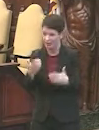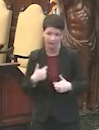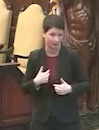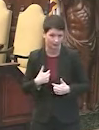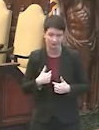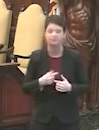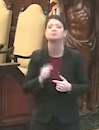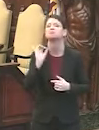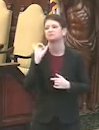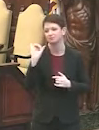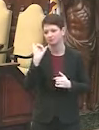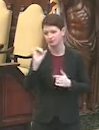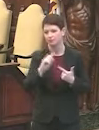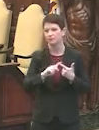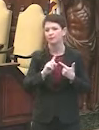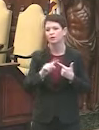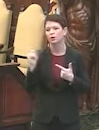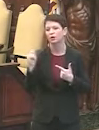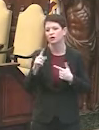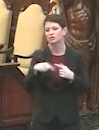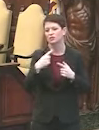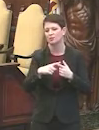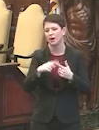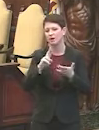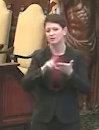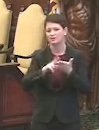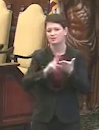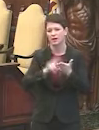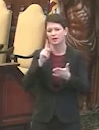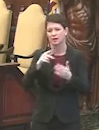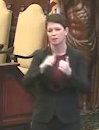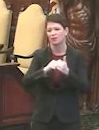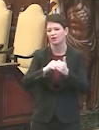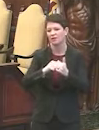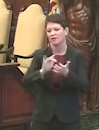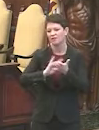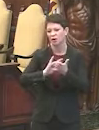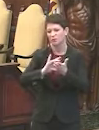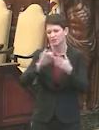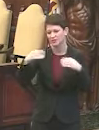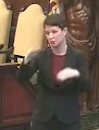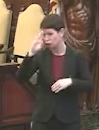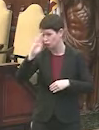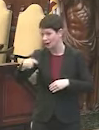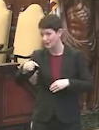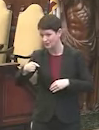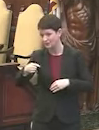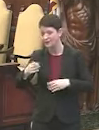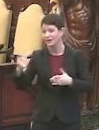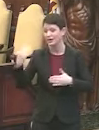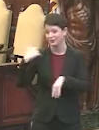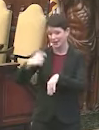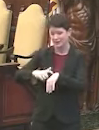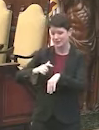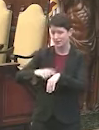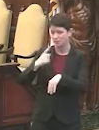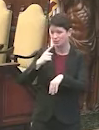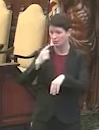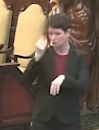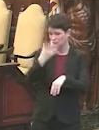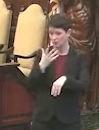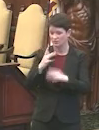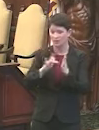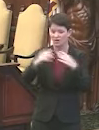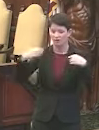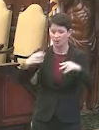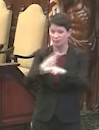Okay. And then, um, I also had a question about signing up with pharmacies directly. I think last time you said the pharmacies were